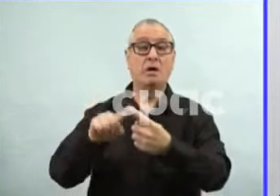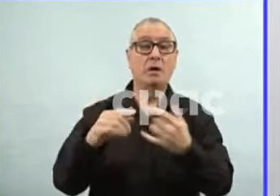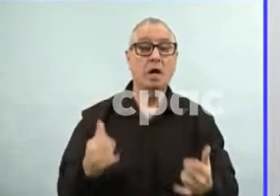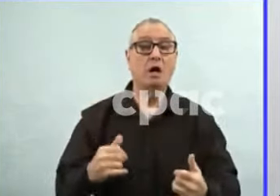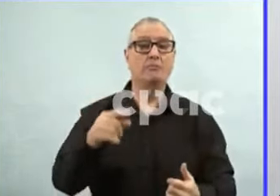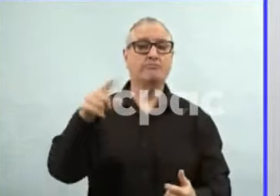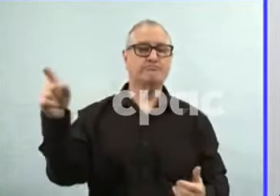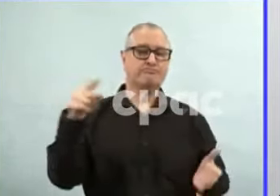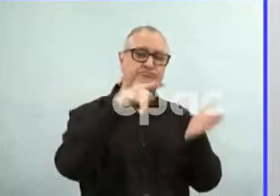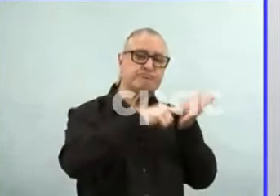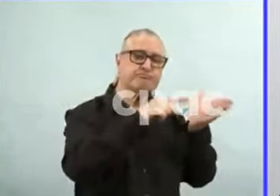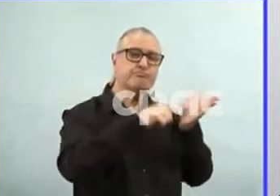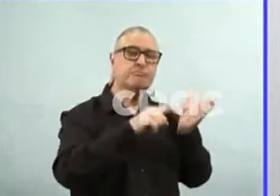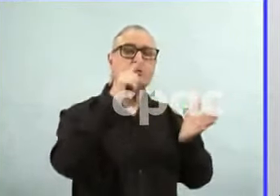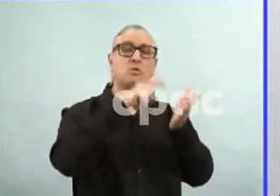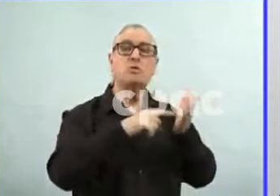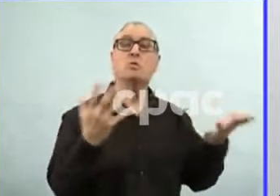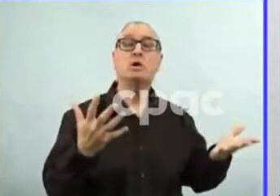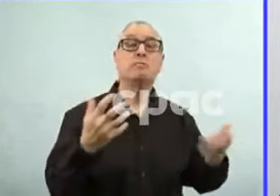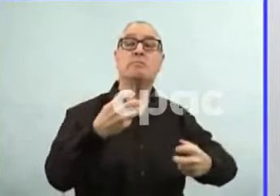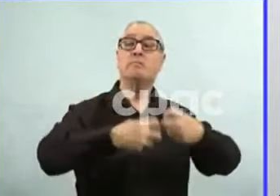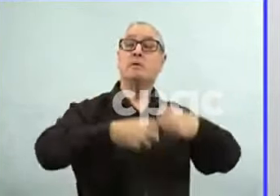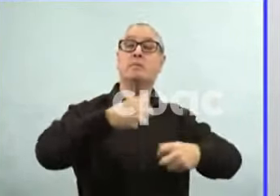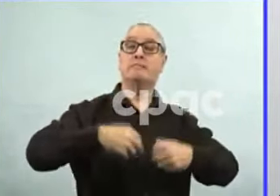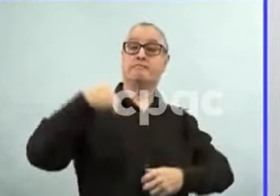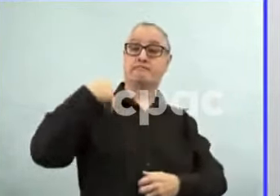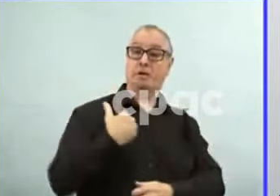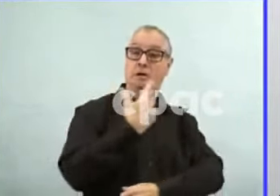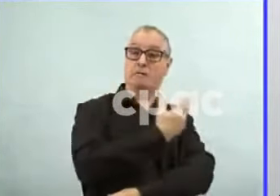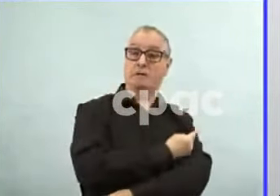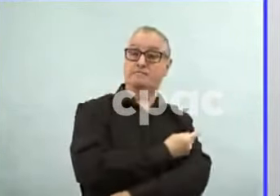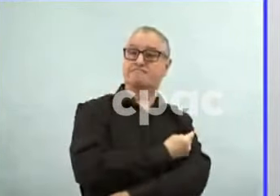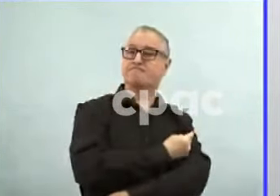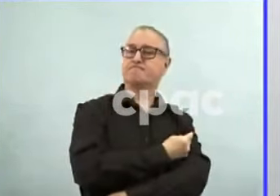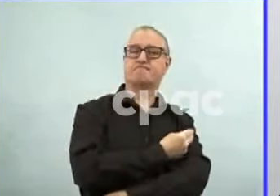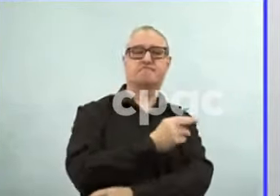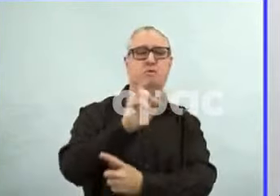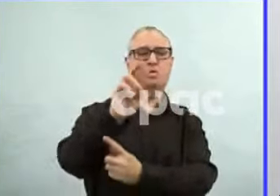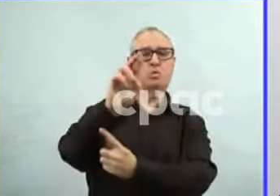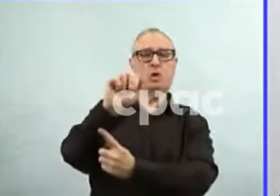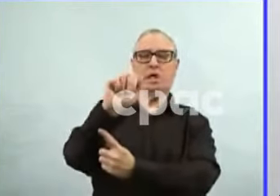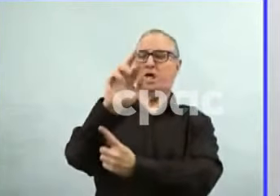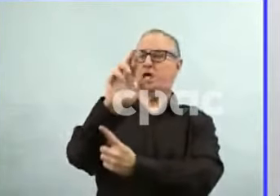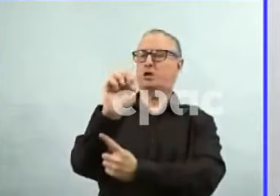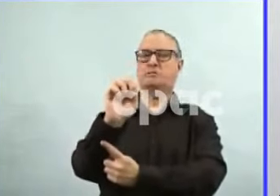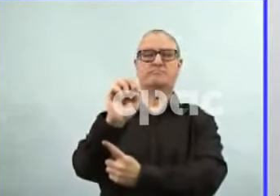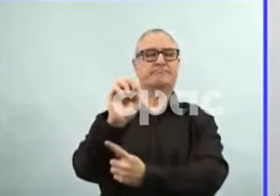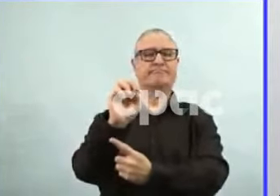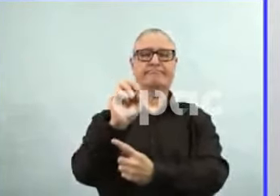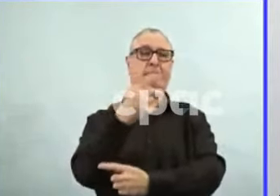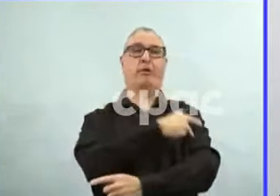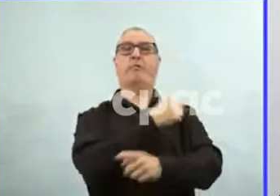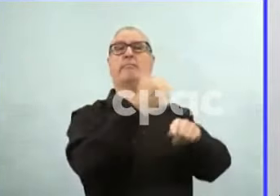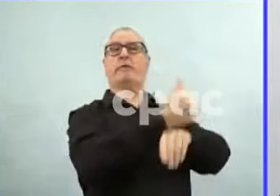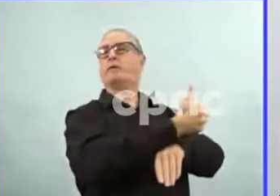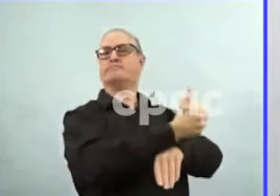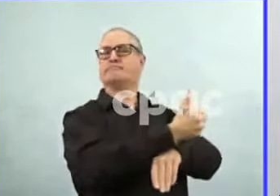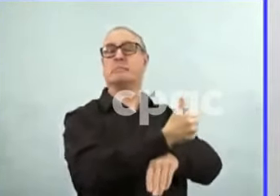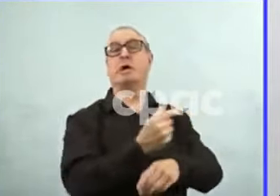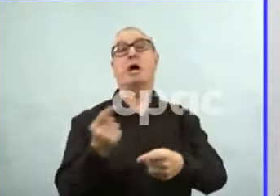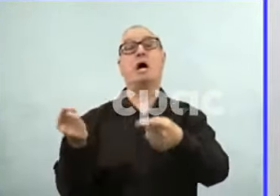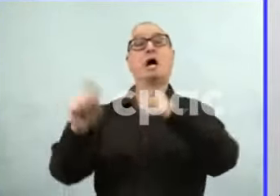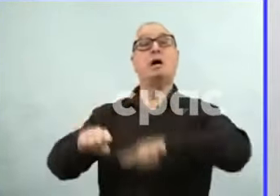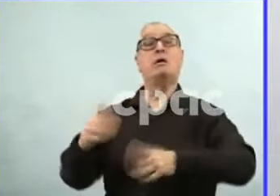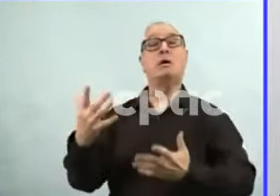we know about other vaccines and the immune system, if side effects are going to occur, they usually happen in the days to weeks